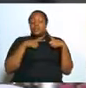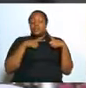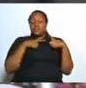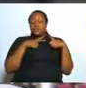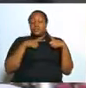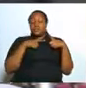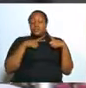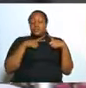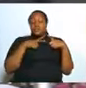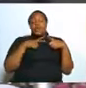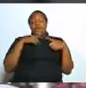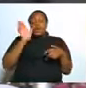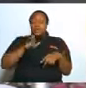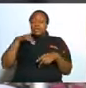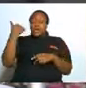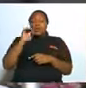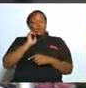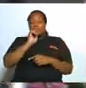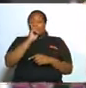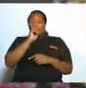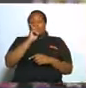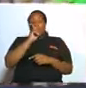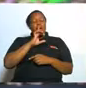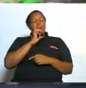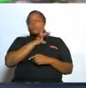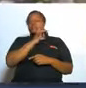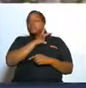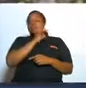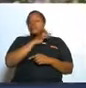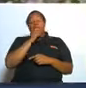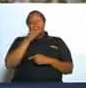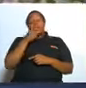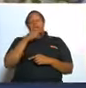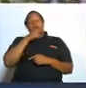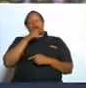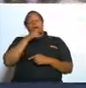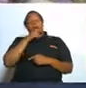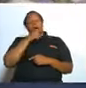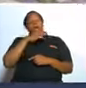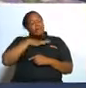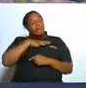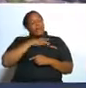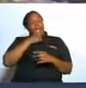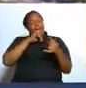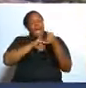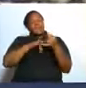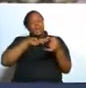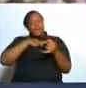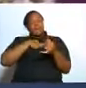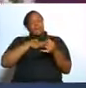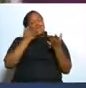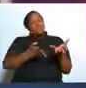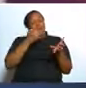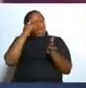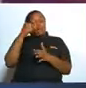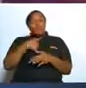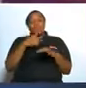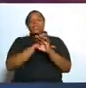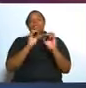they complain they say this man my husband is not there for me